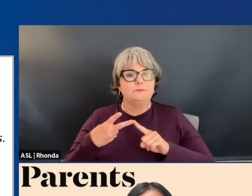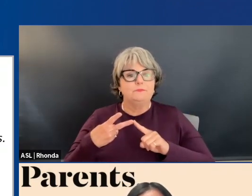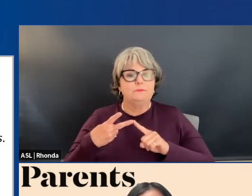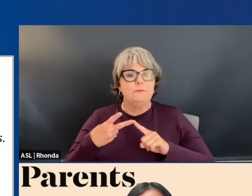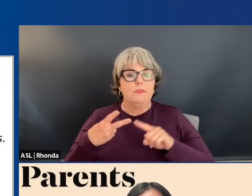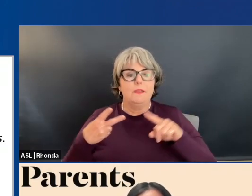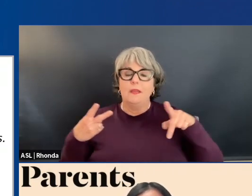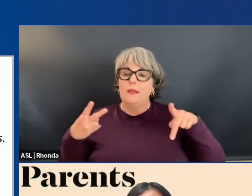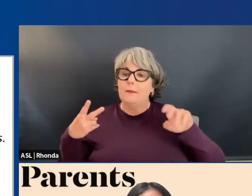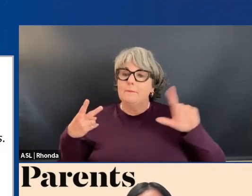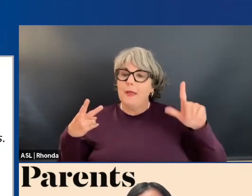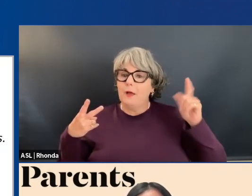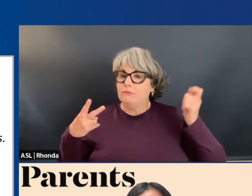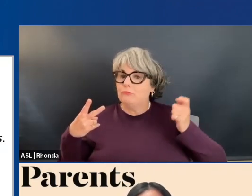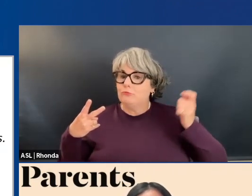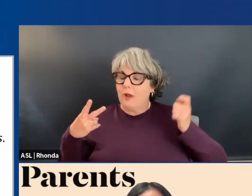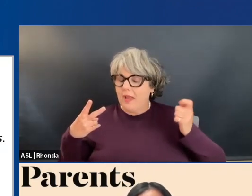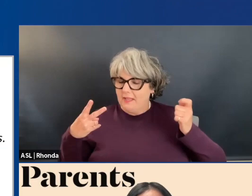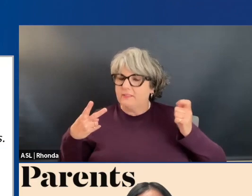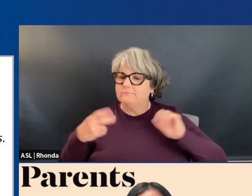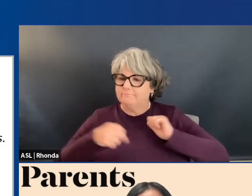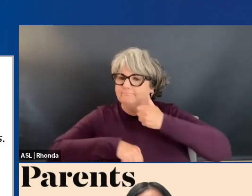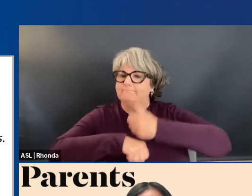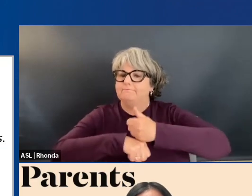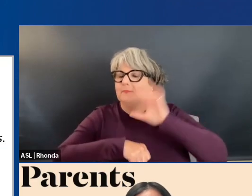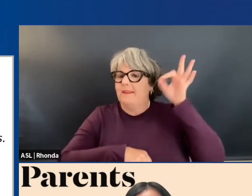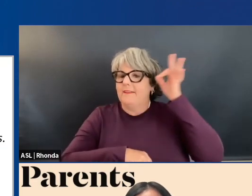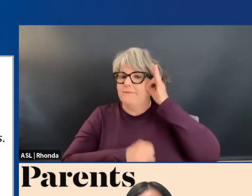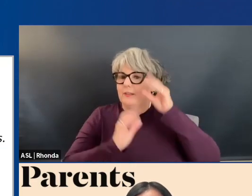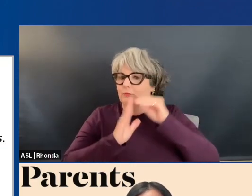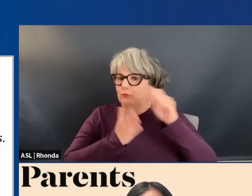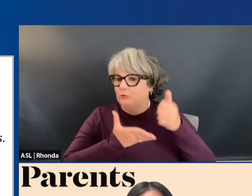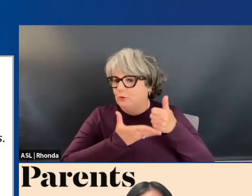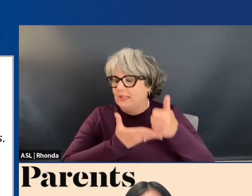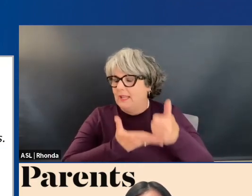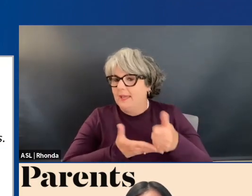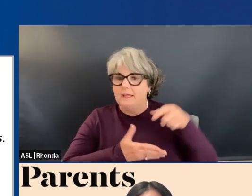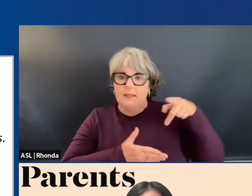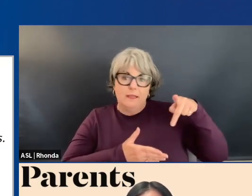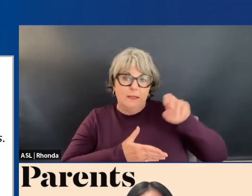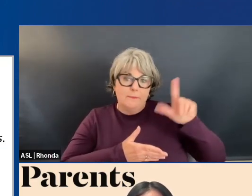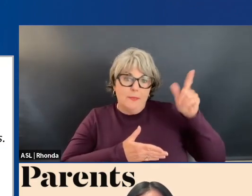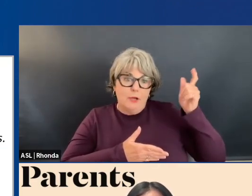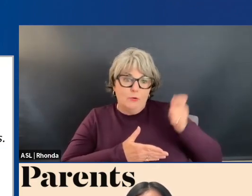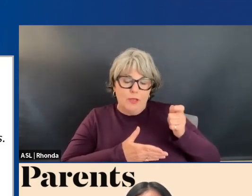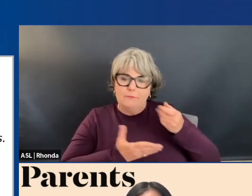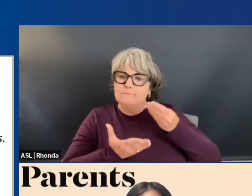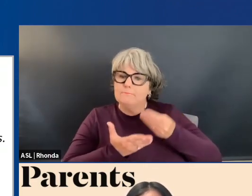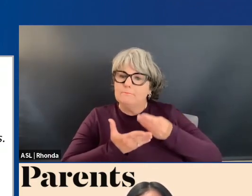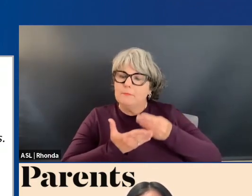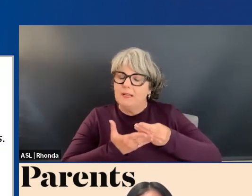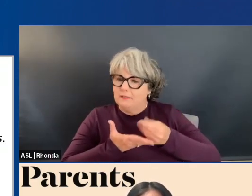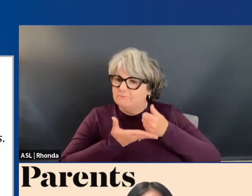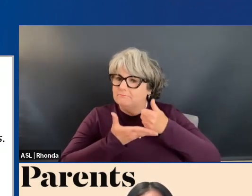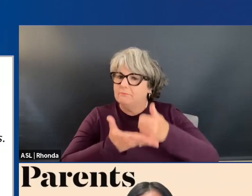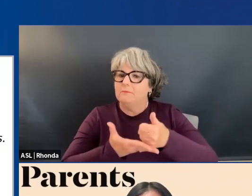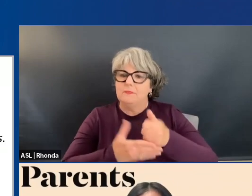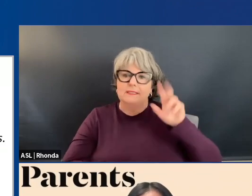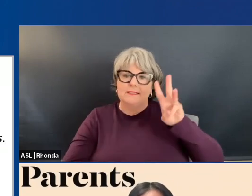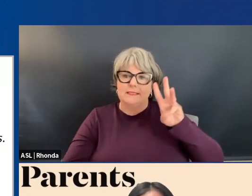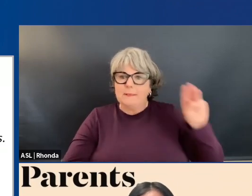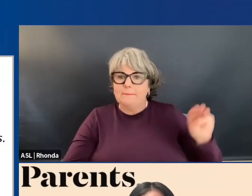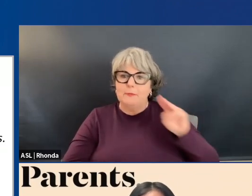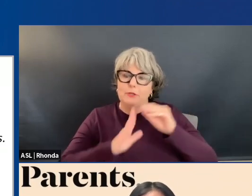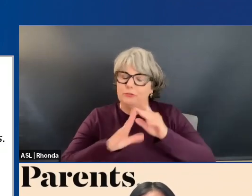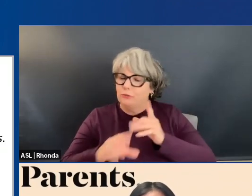Grants and they are the foundation of federal student aid. Pell Grants are scholarships that help more than 6 million